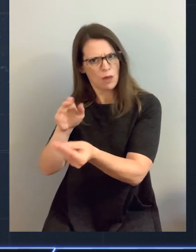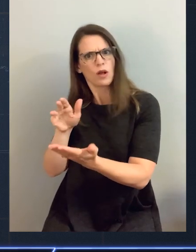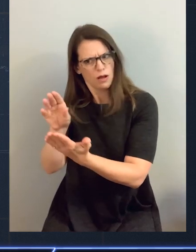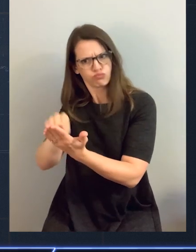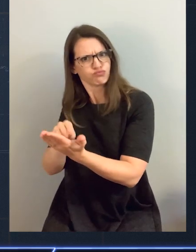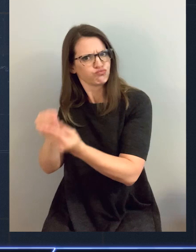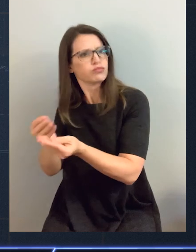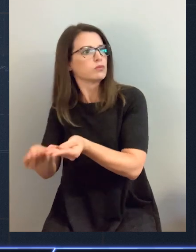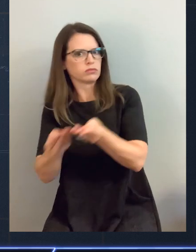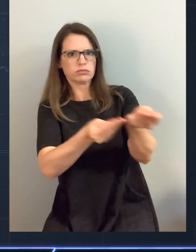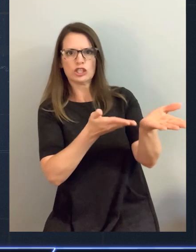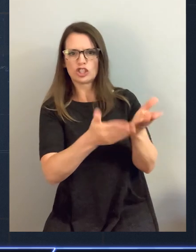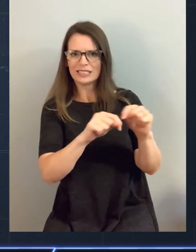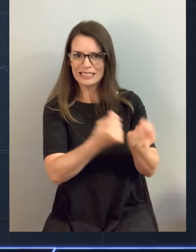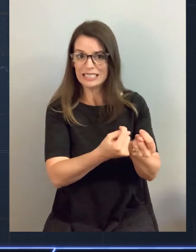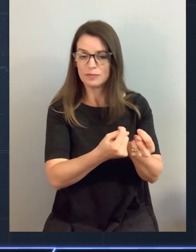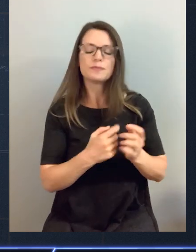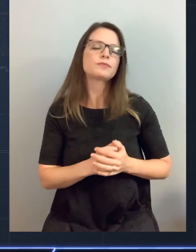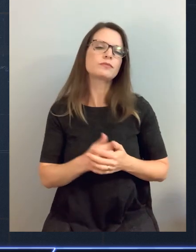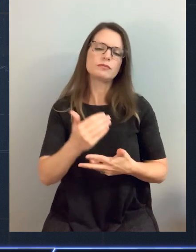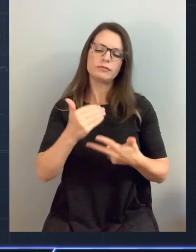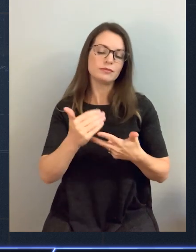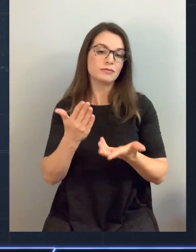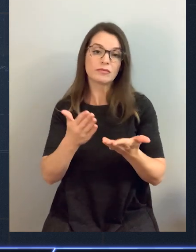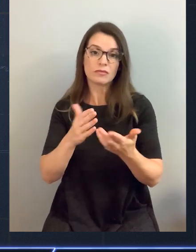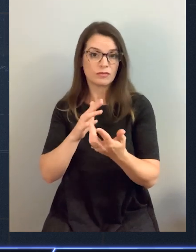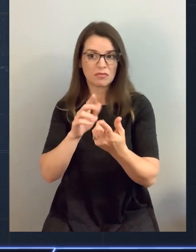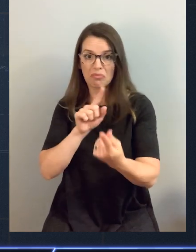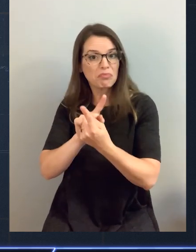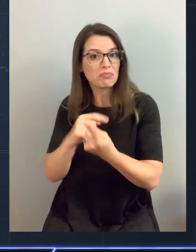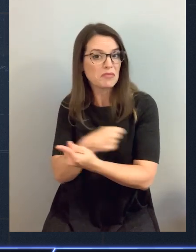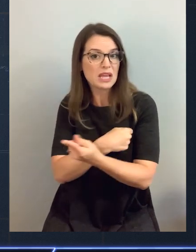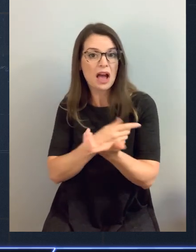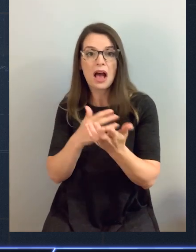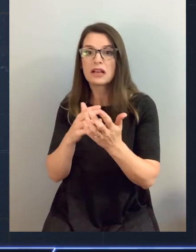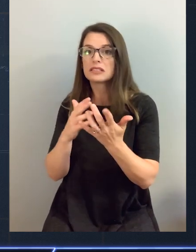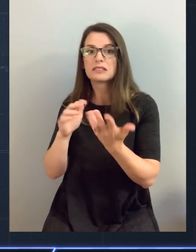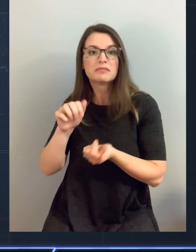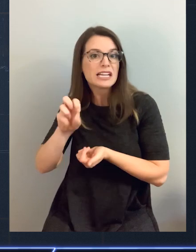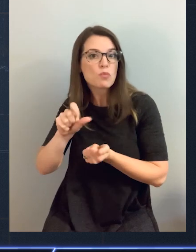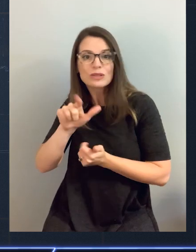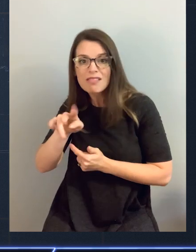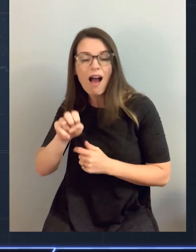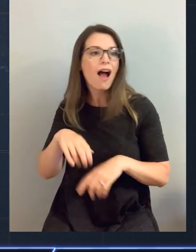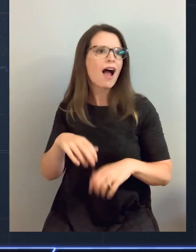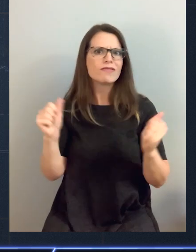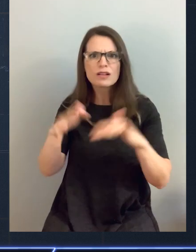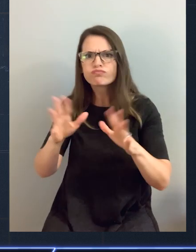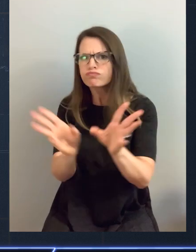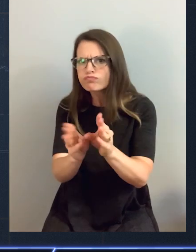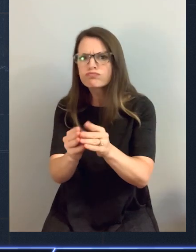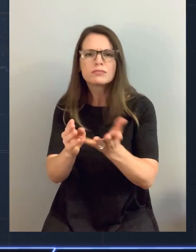directly to the service teams. If you get to meet any of us live at an AWS event, at a summit or at